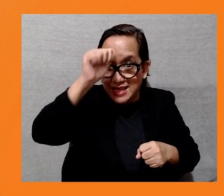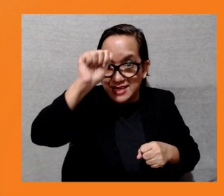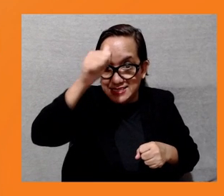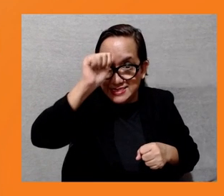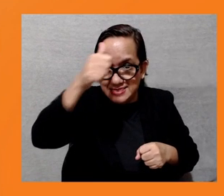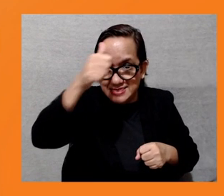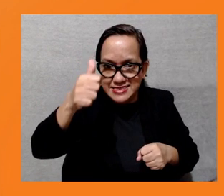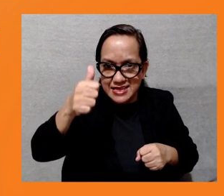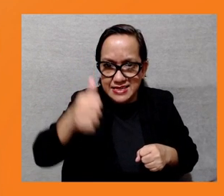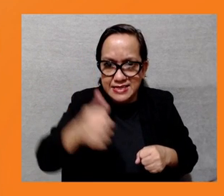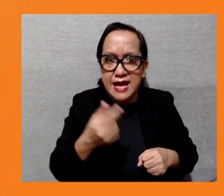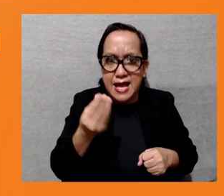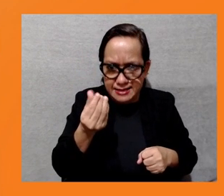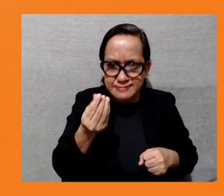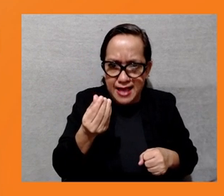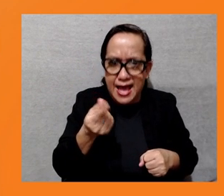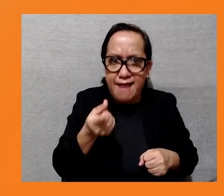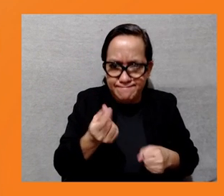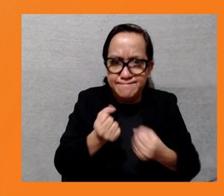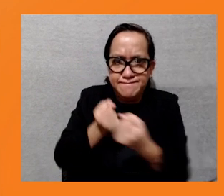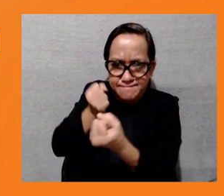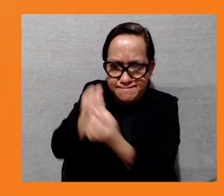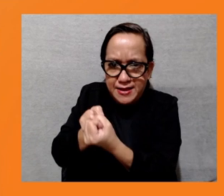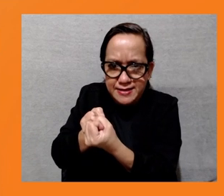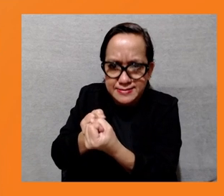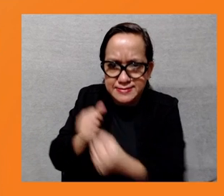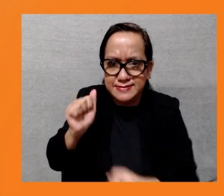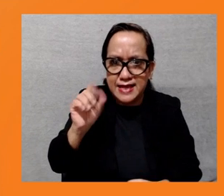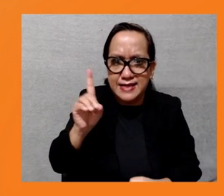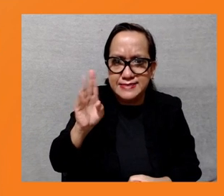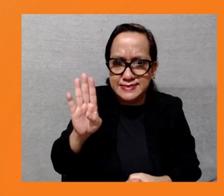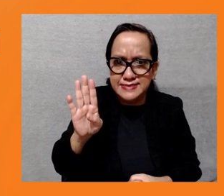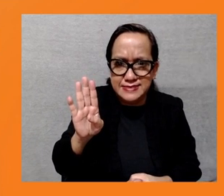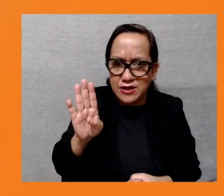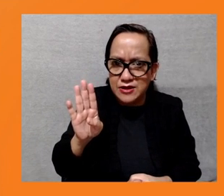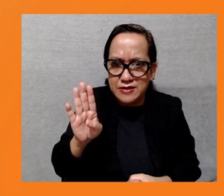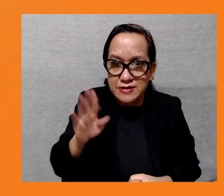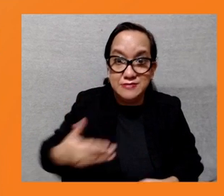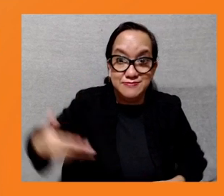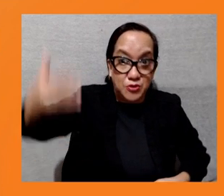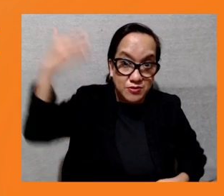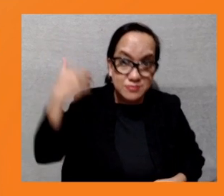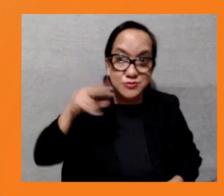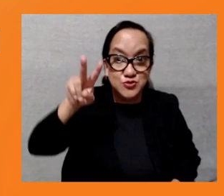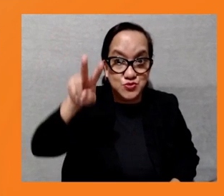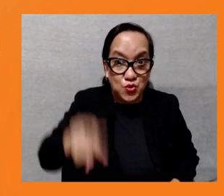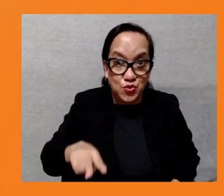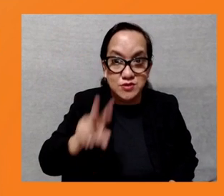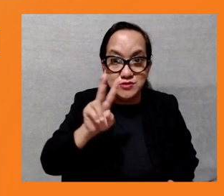On February 25th of 2021, so it's a good long time,